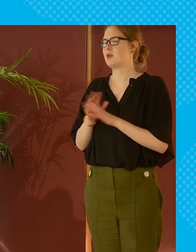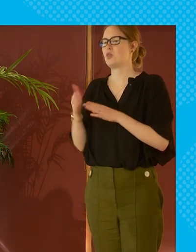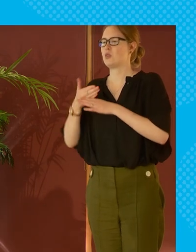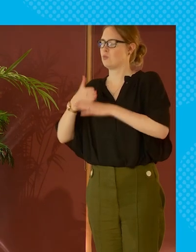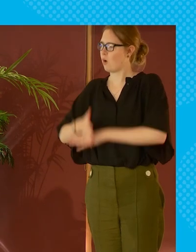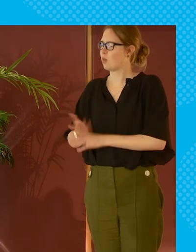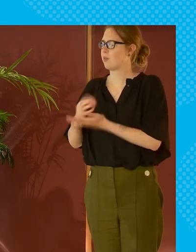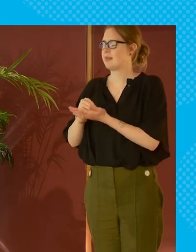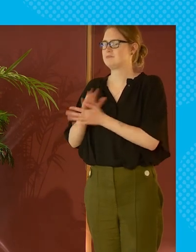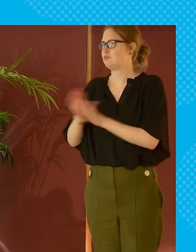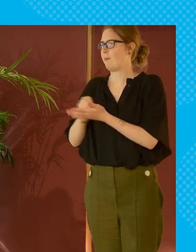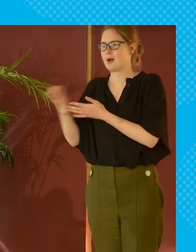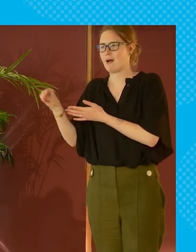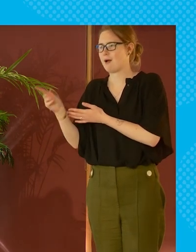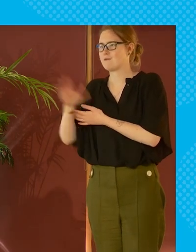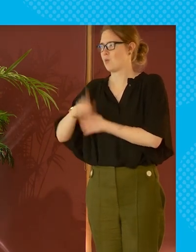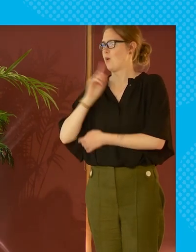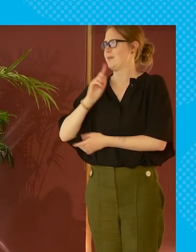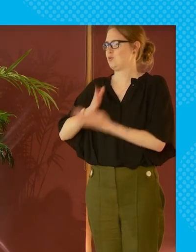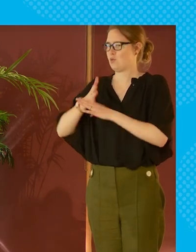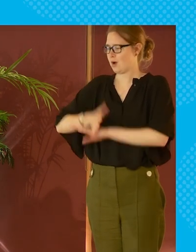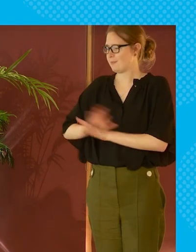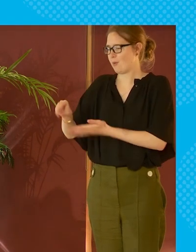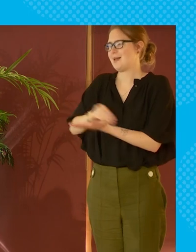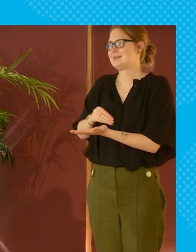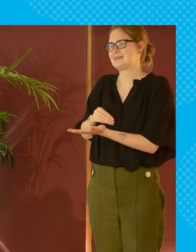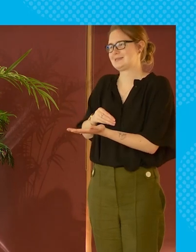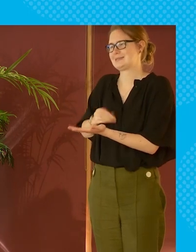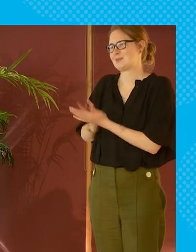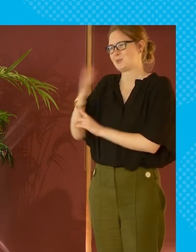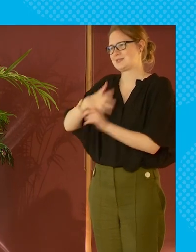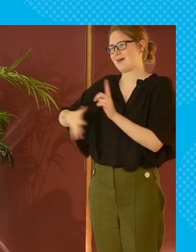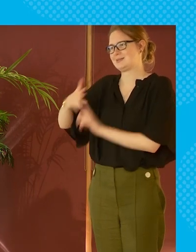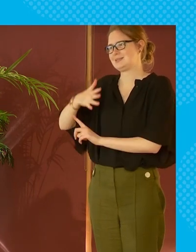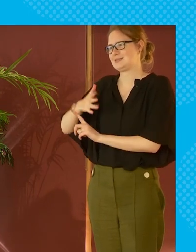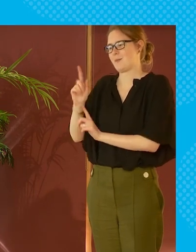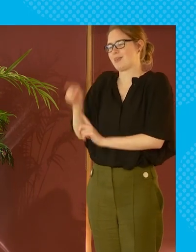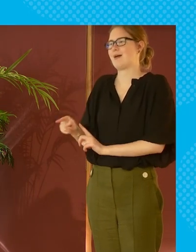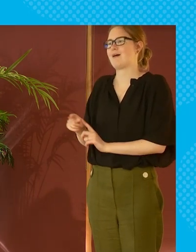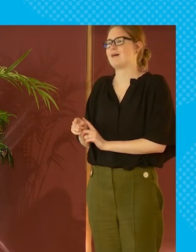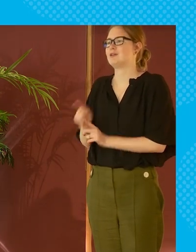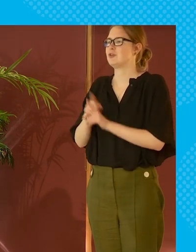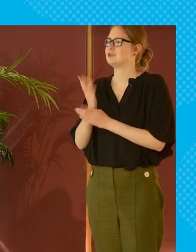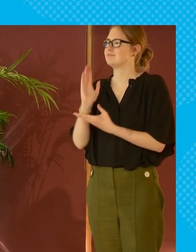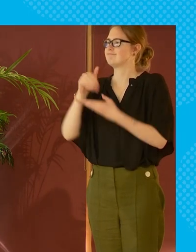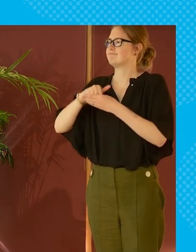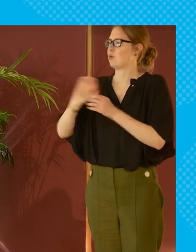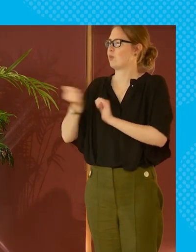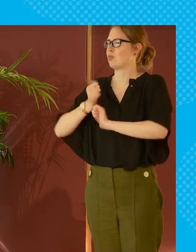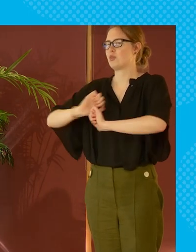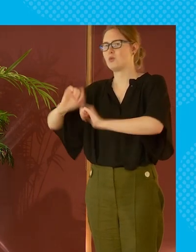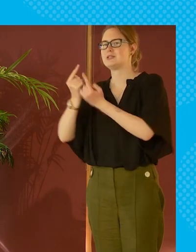workload that's carried by women in society do you know incorporating